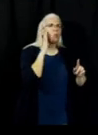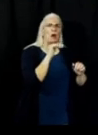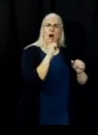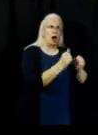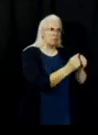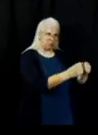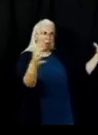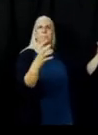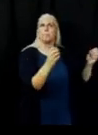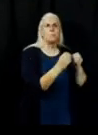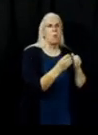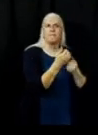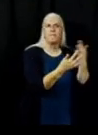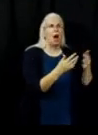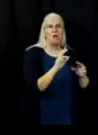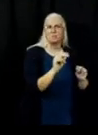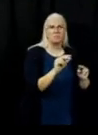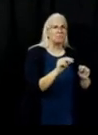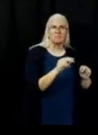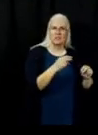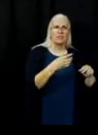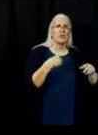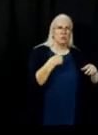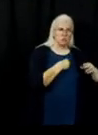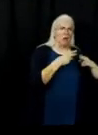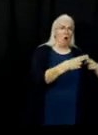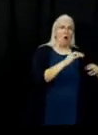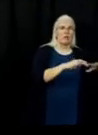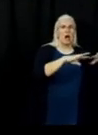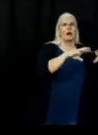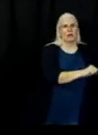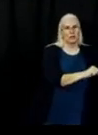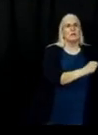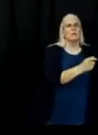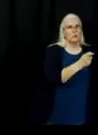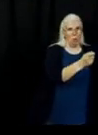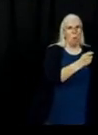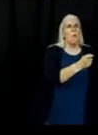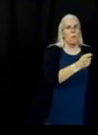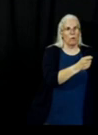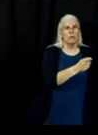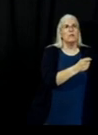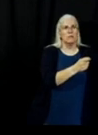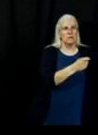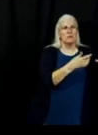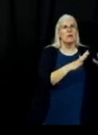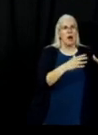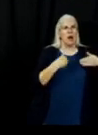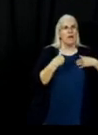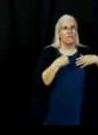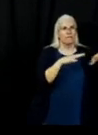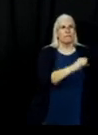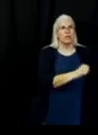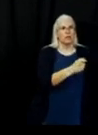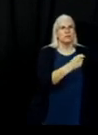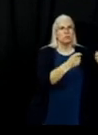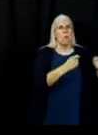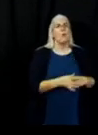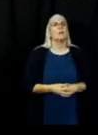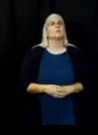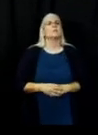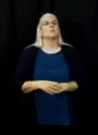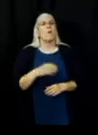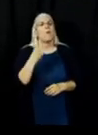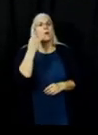fire. So we're calling that percentage contained there. Moving across, going towards Humbly Ravine, there's a little